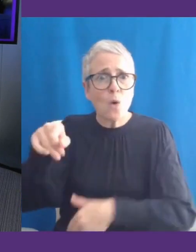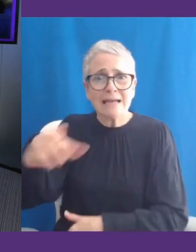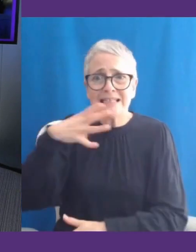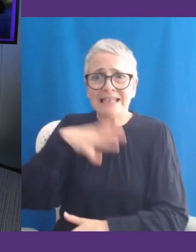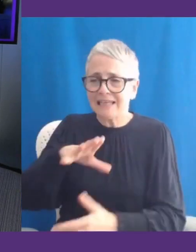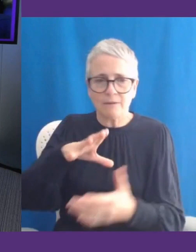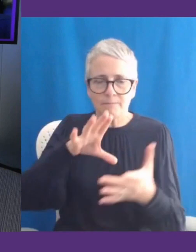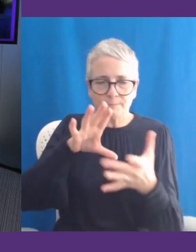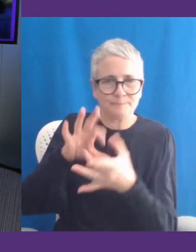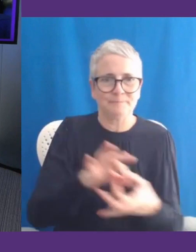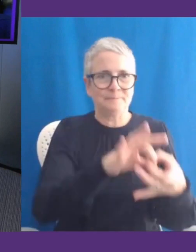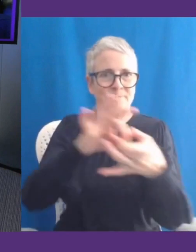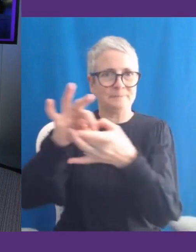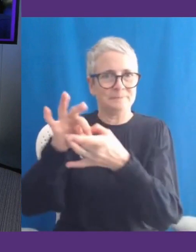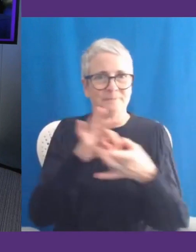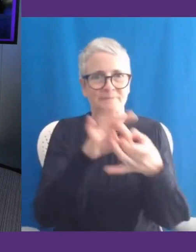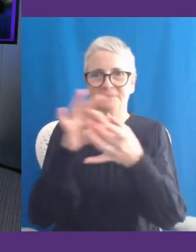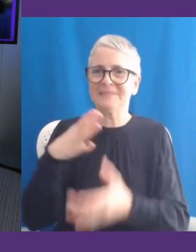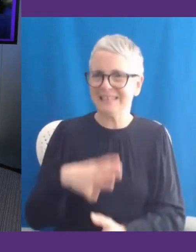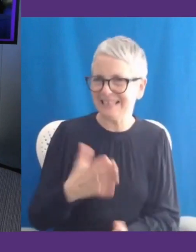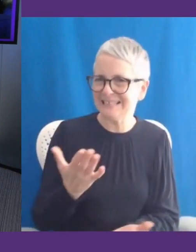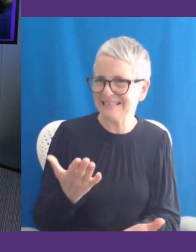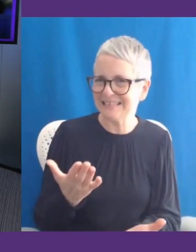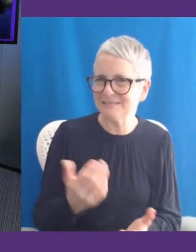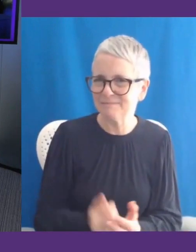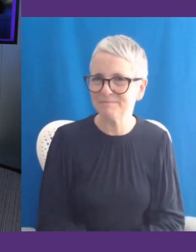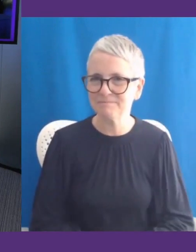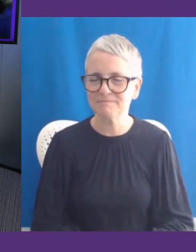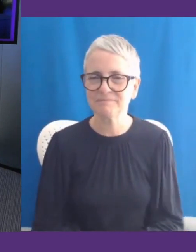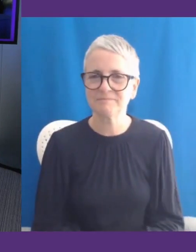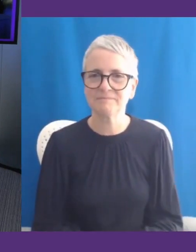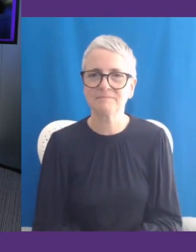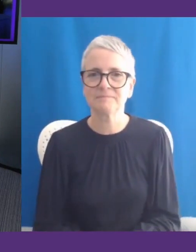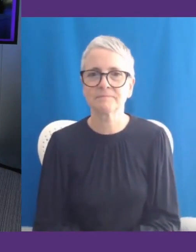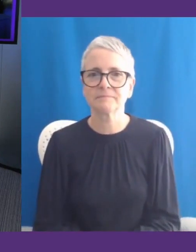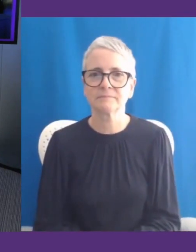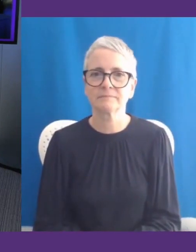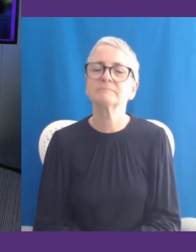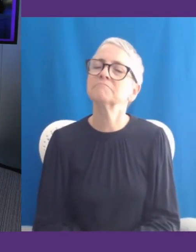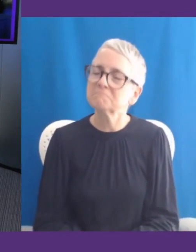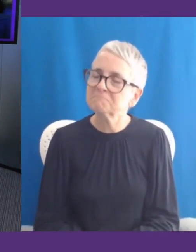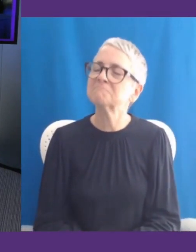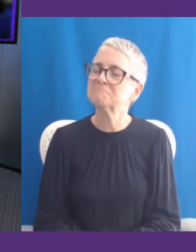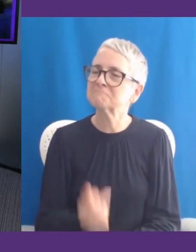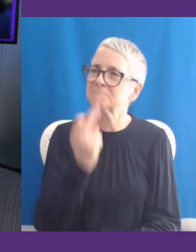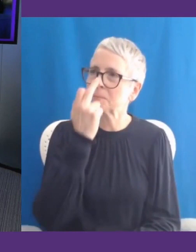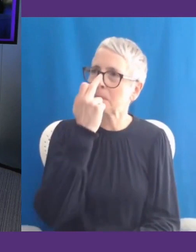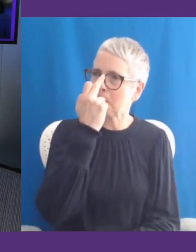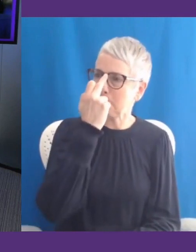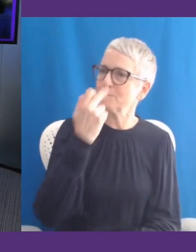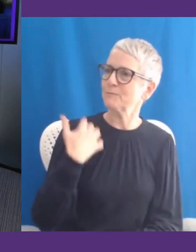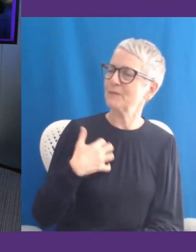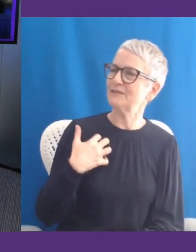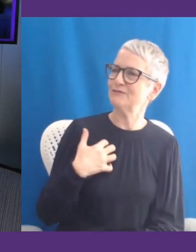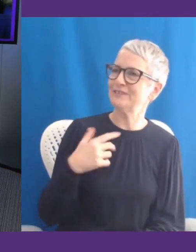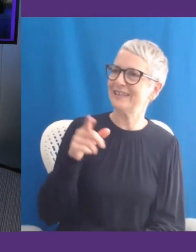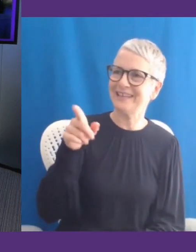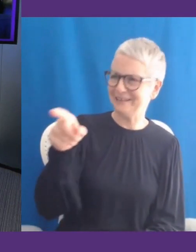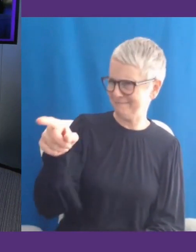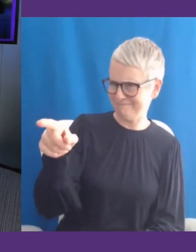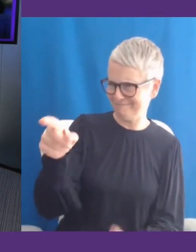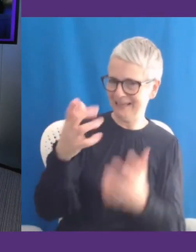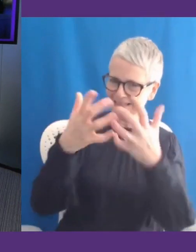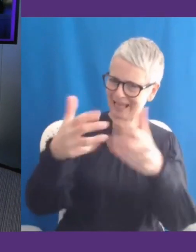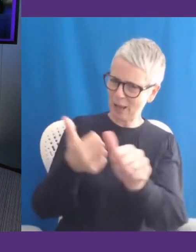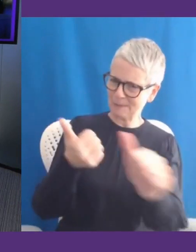nice line of communication between three avenues. It's interesting, just to pick up on that, it's interesting that you didn't mention the tech companies, because I think that's,